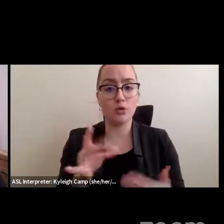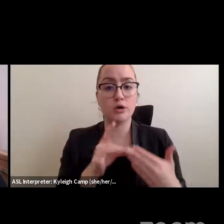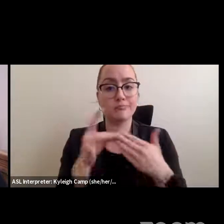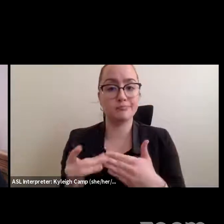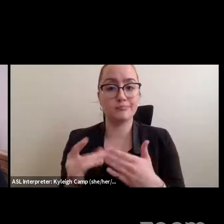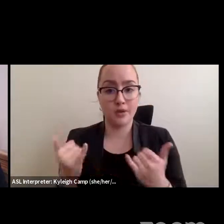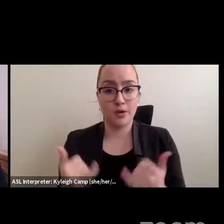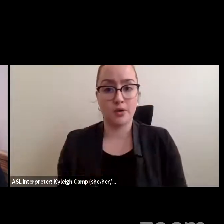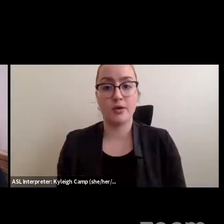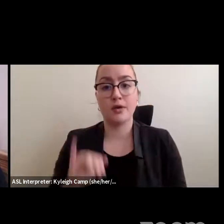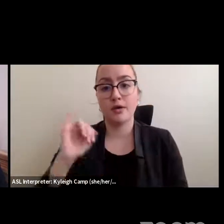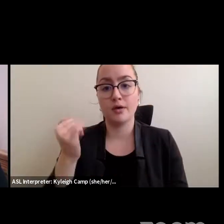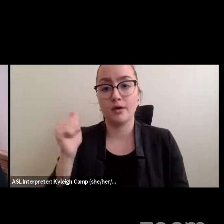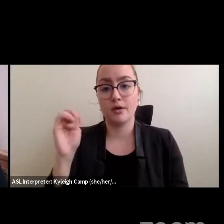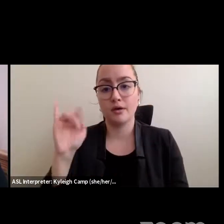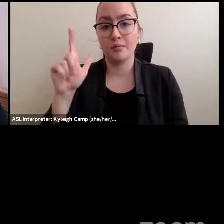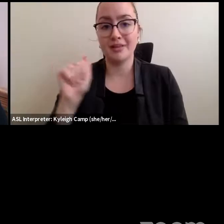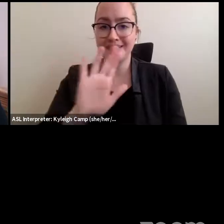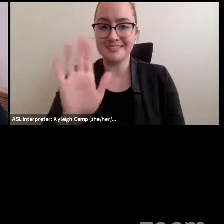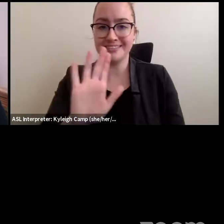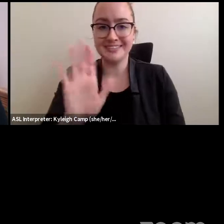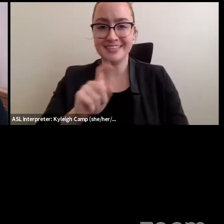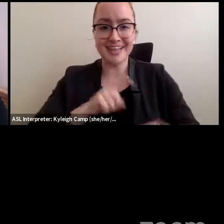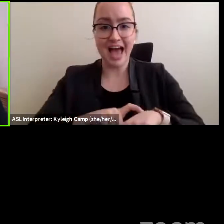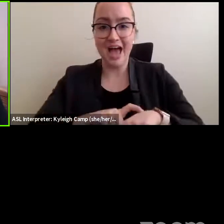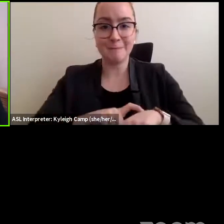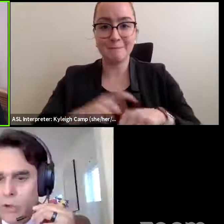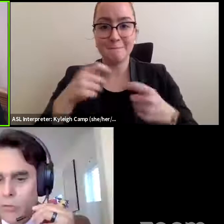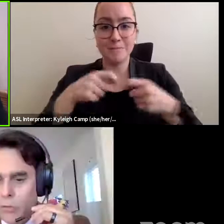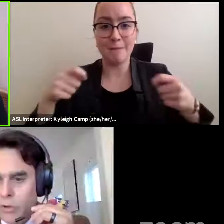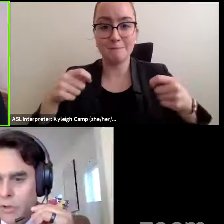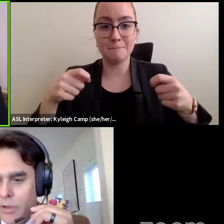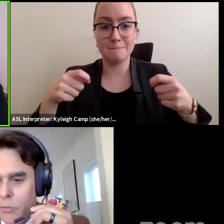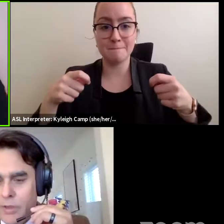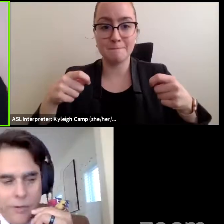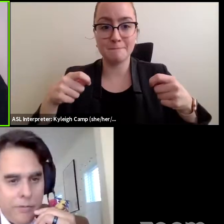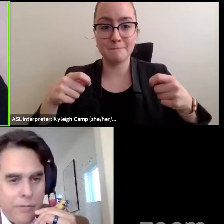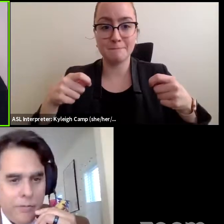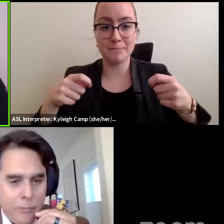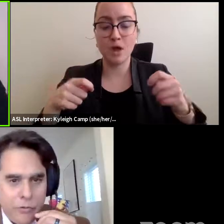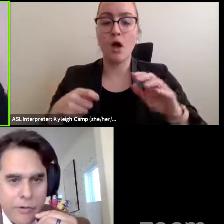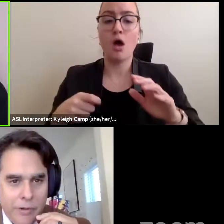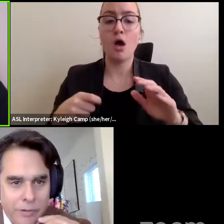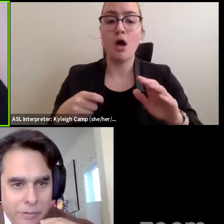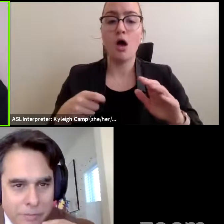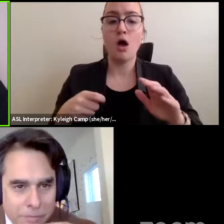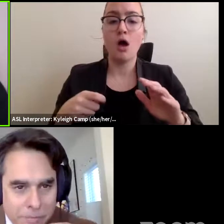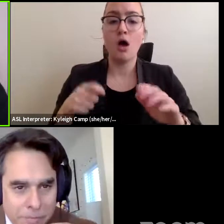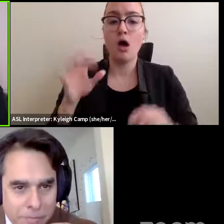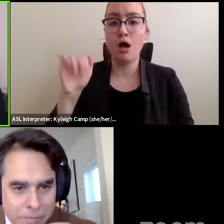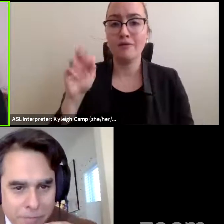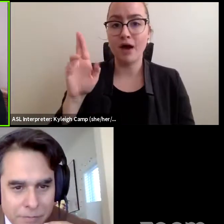Hey, Ash, we're about at time. Oh, damn. No, no, no. We have, I'm sorry.